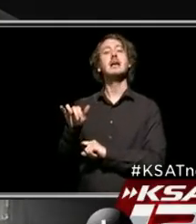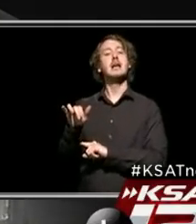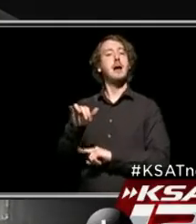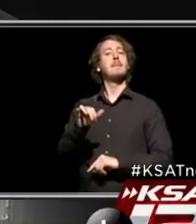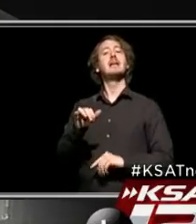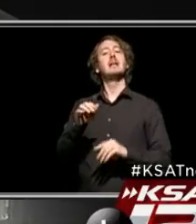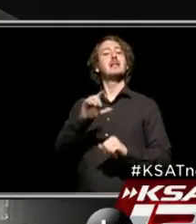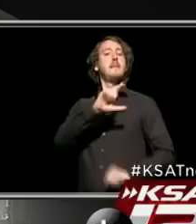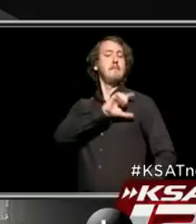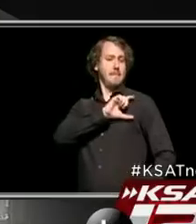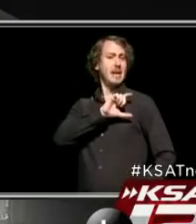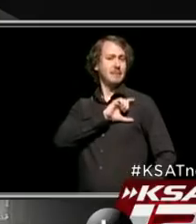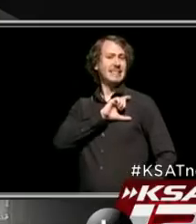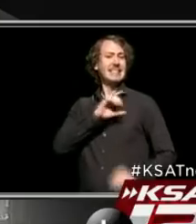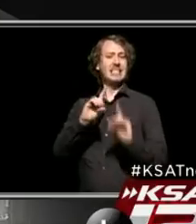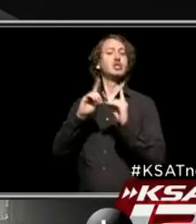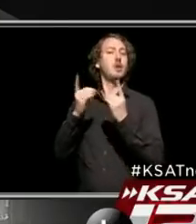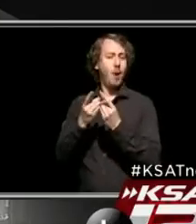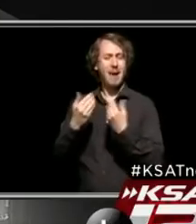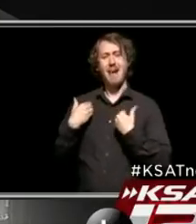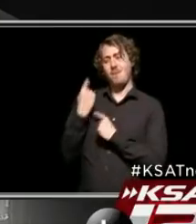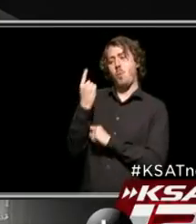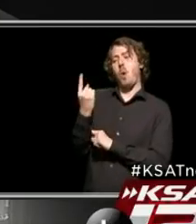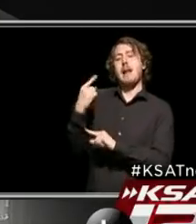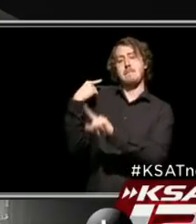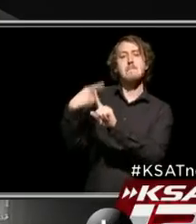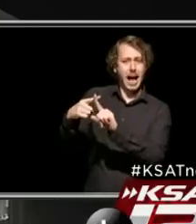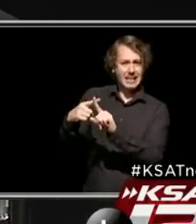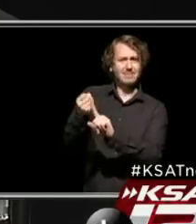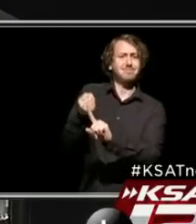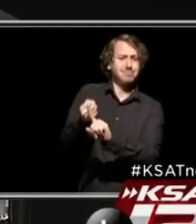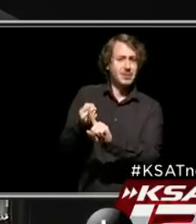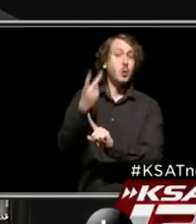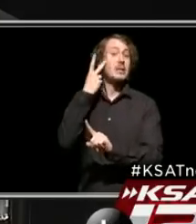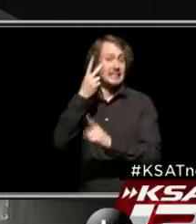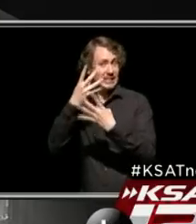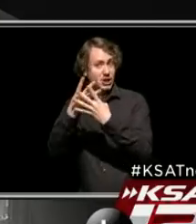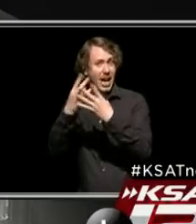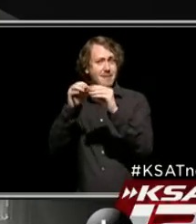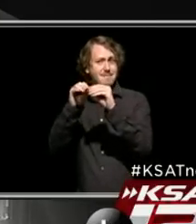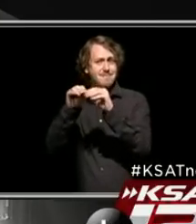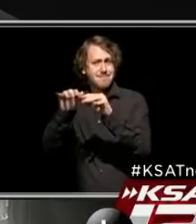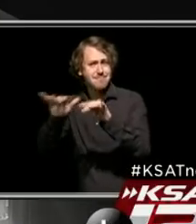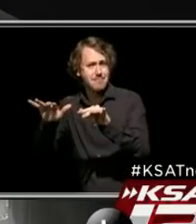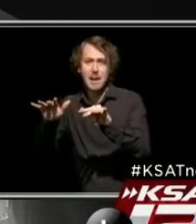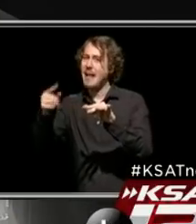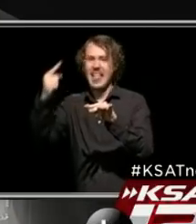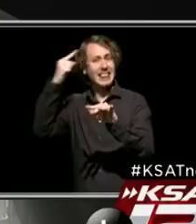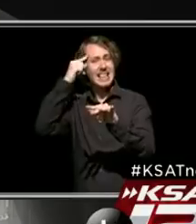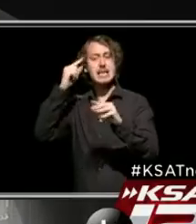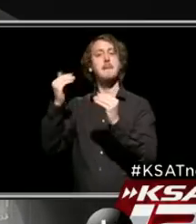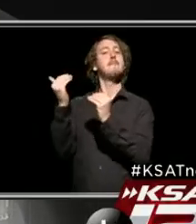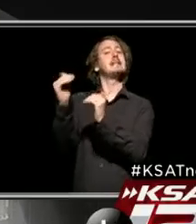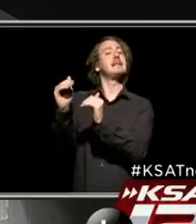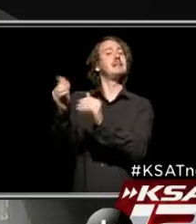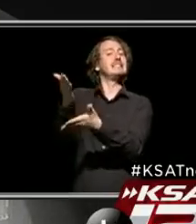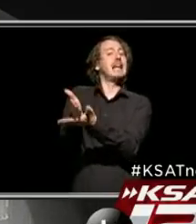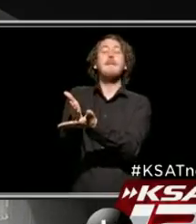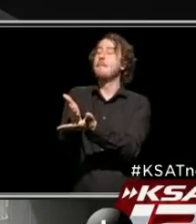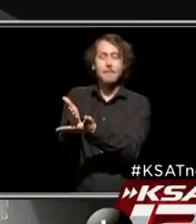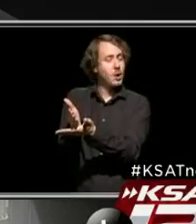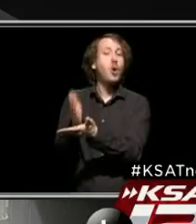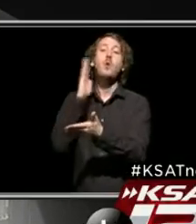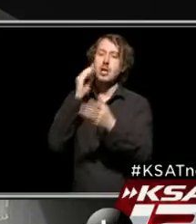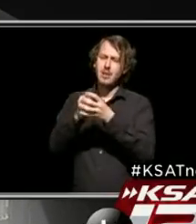positive case. So we're beginning to see the spread in the jail, and I don't think it's going to stop where it is. So we're constantly